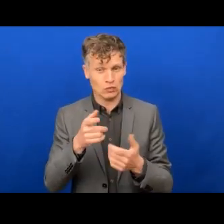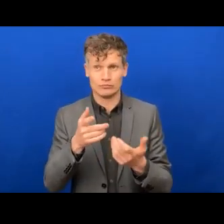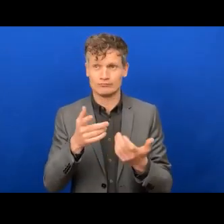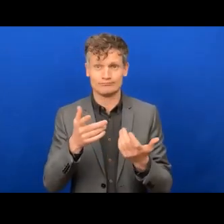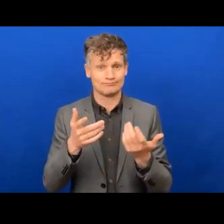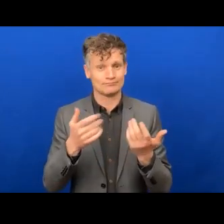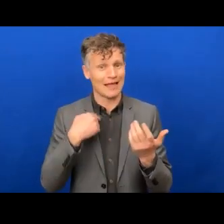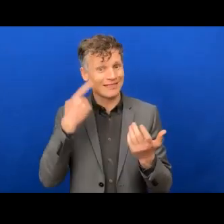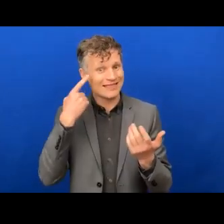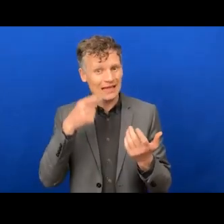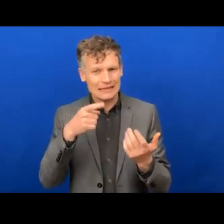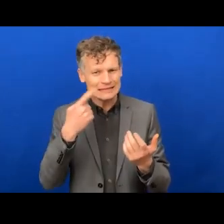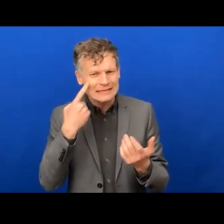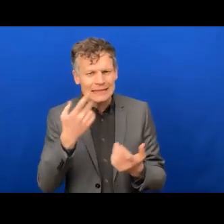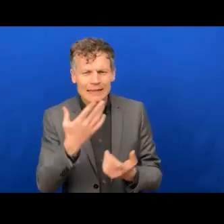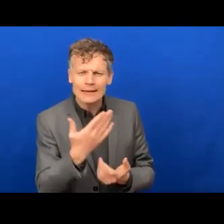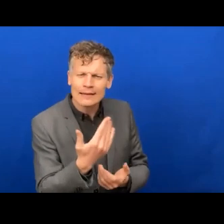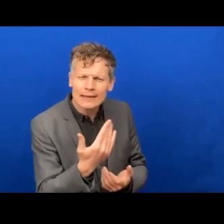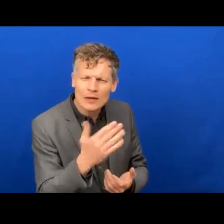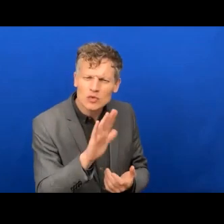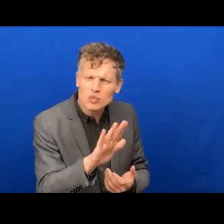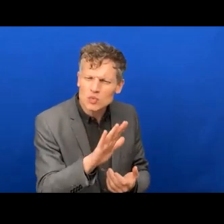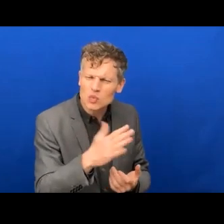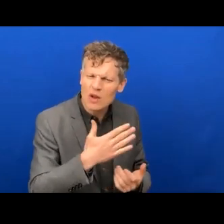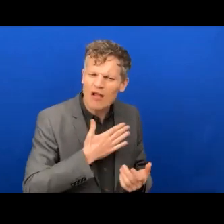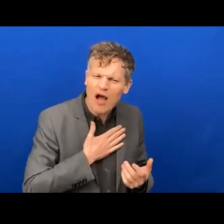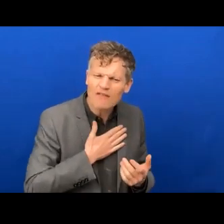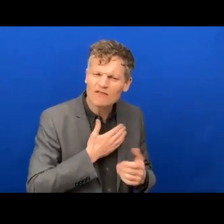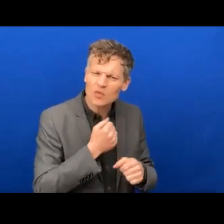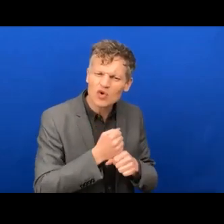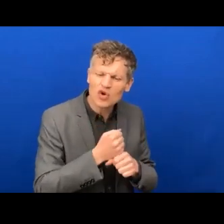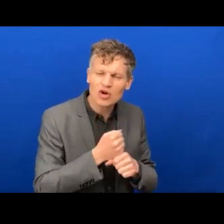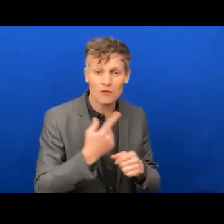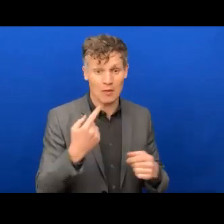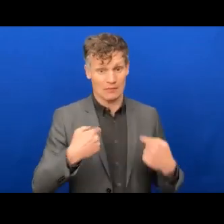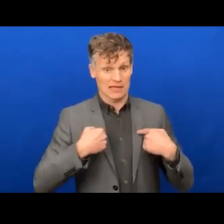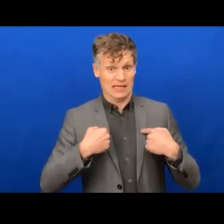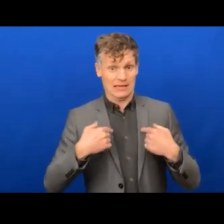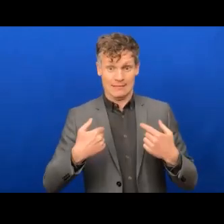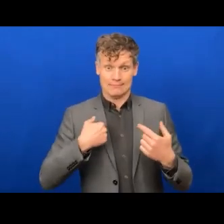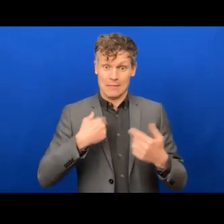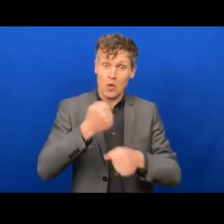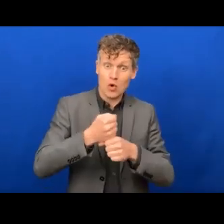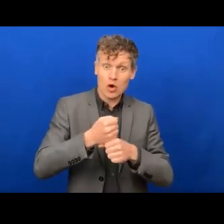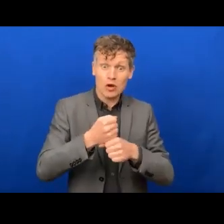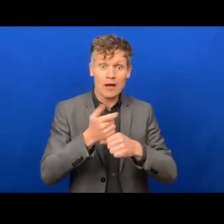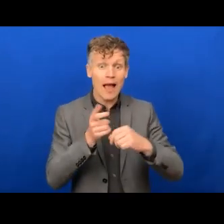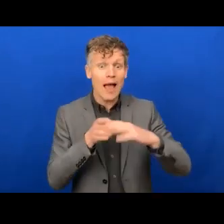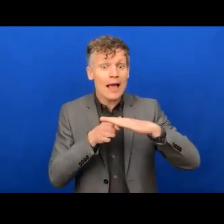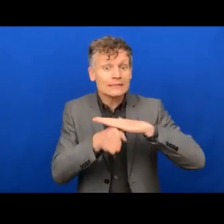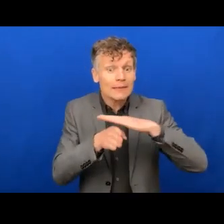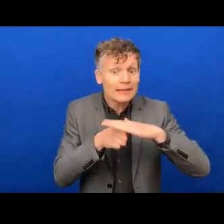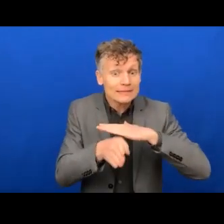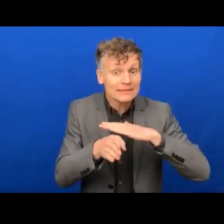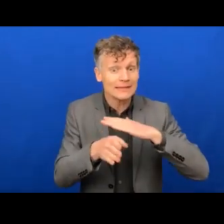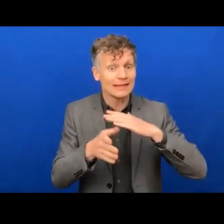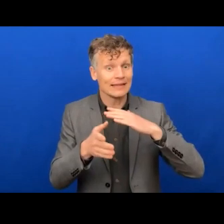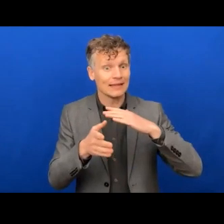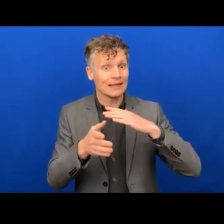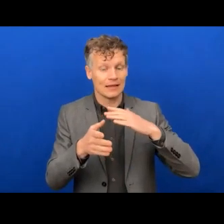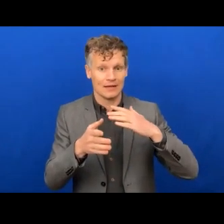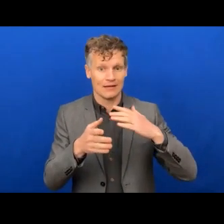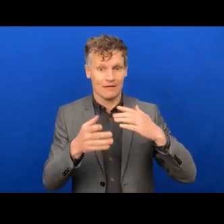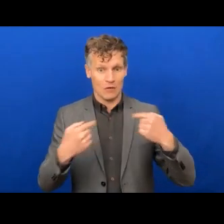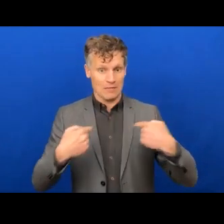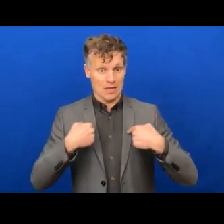specialist interest, like for me, you know, accessibility, we'll just keep going, you know, we're like the energizer